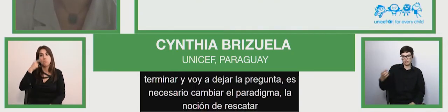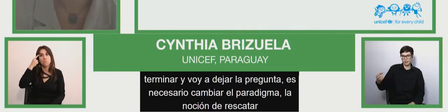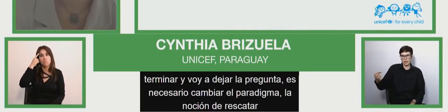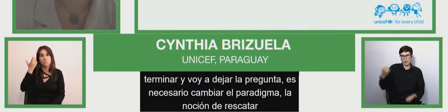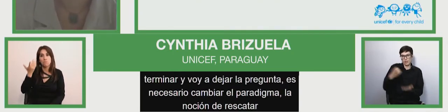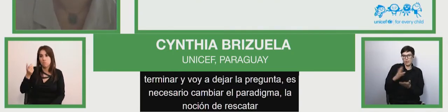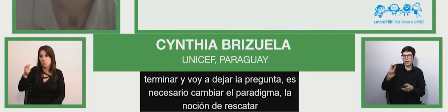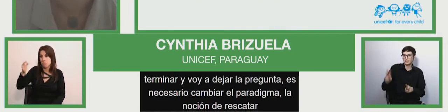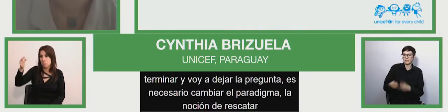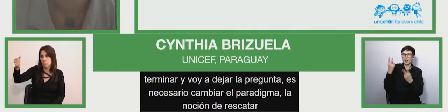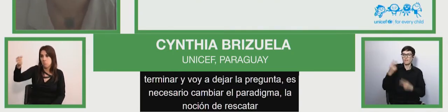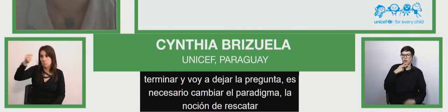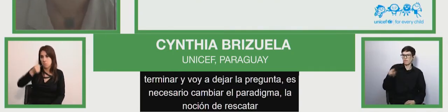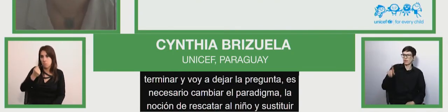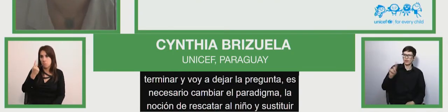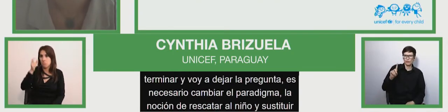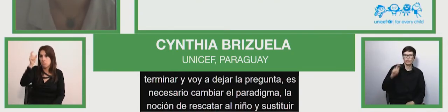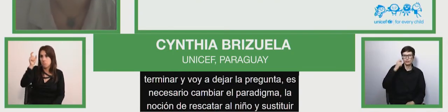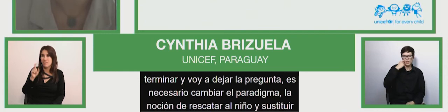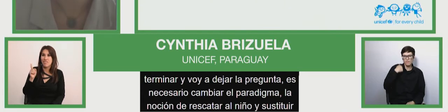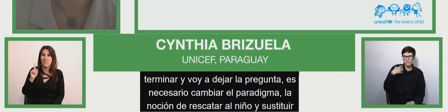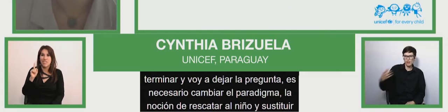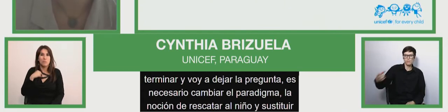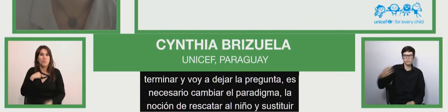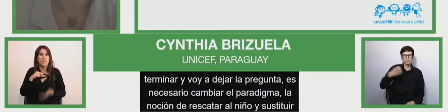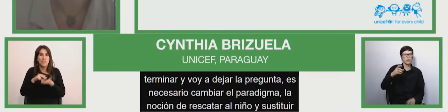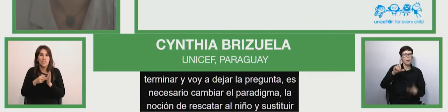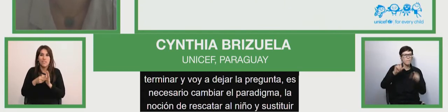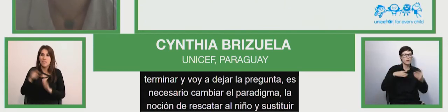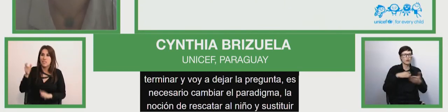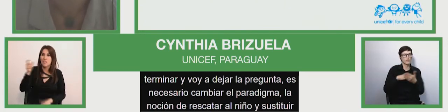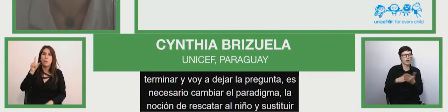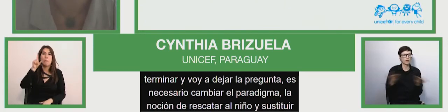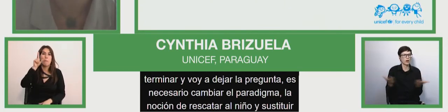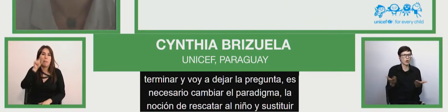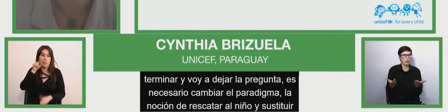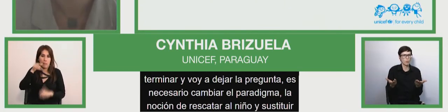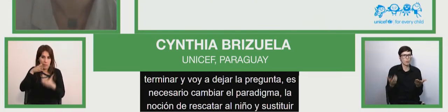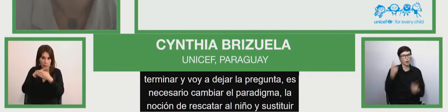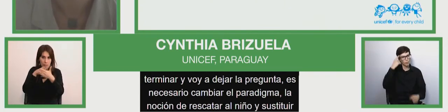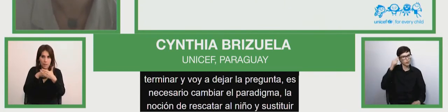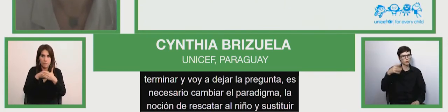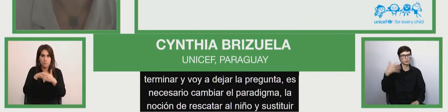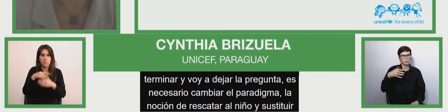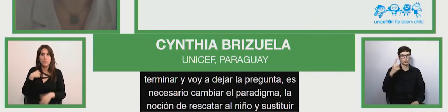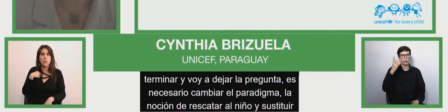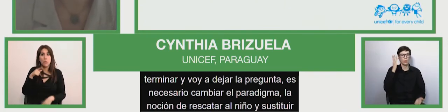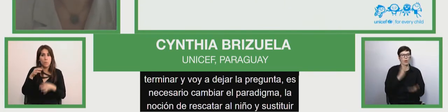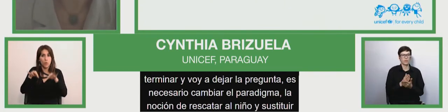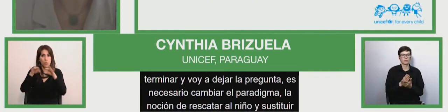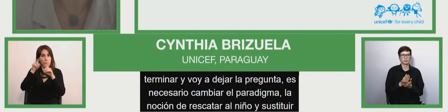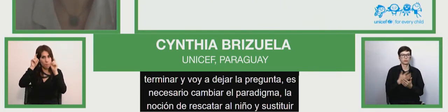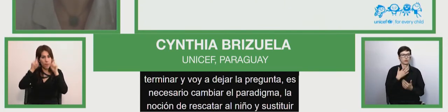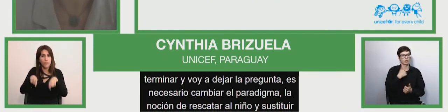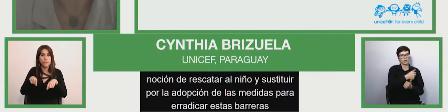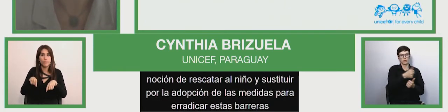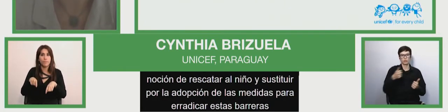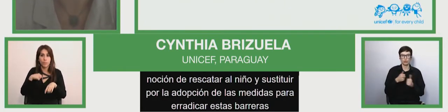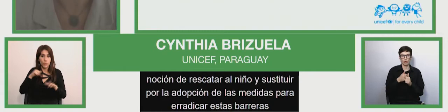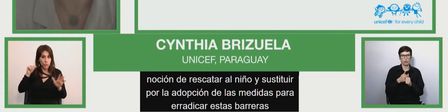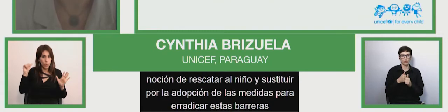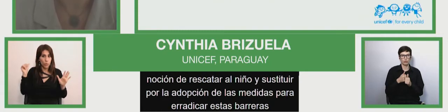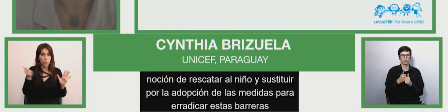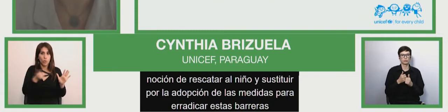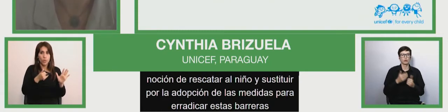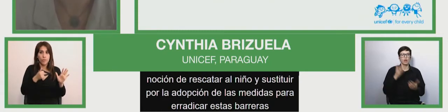to eradicate these barriers that's important but it's a dish decision collective decision which